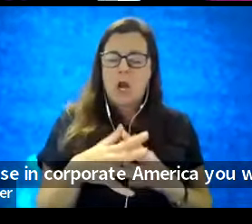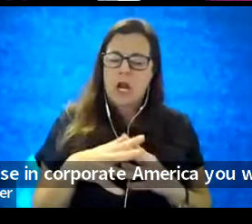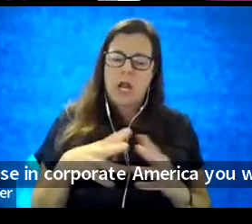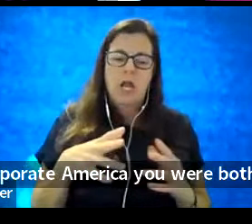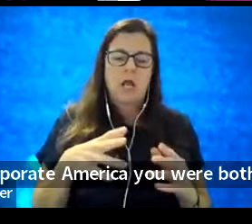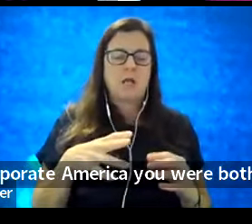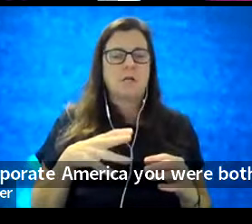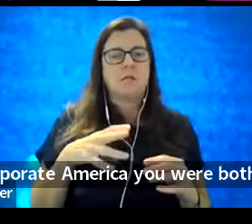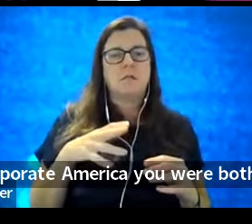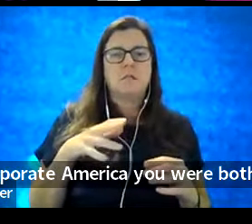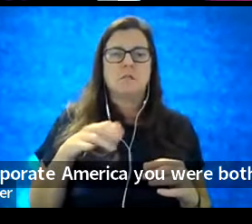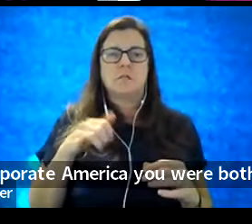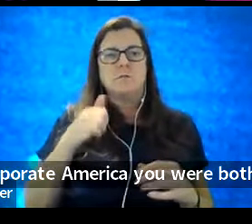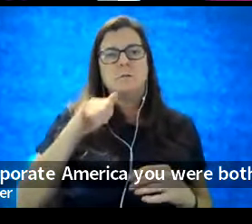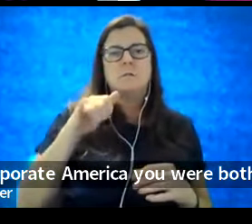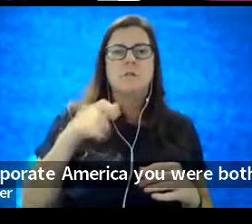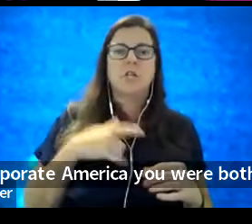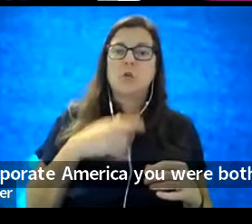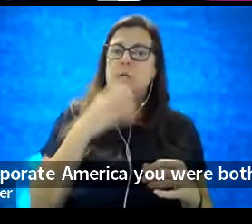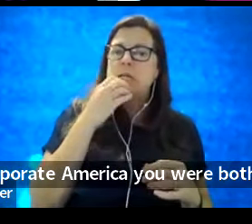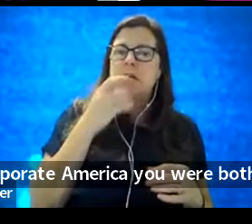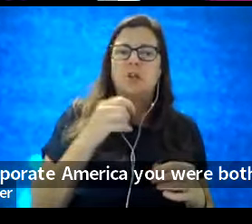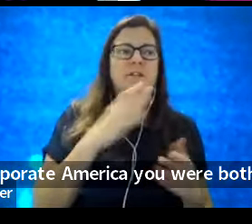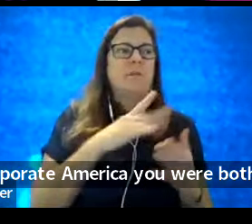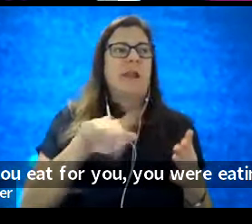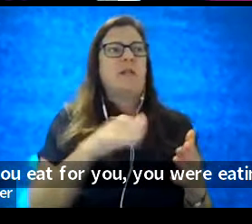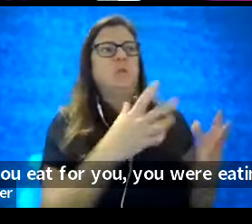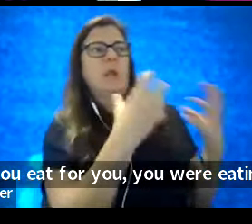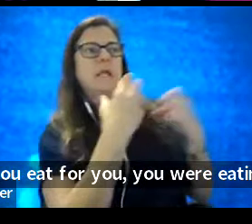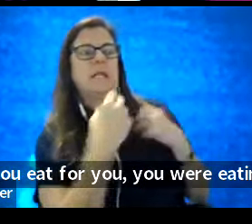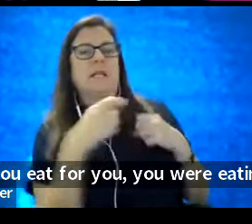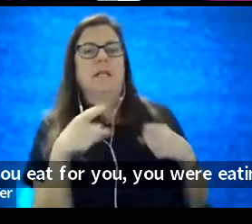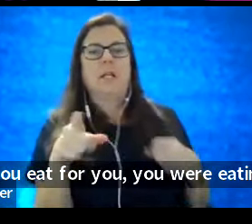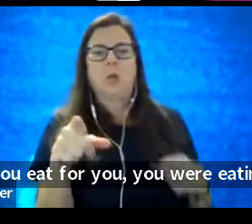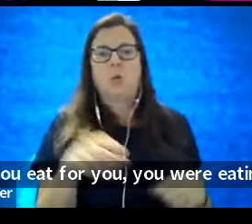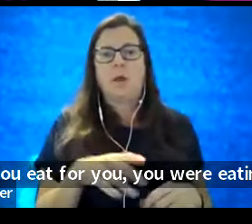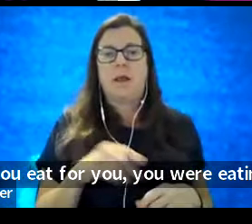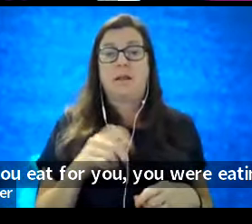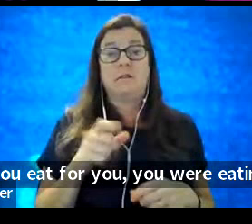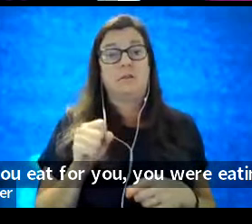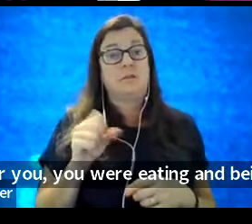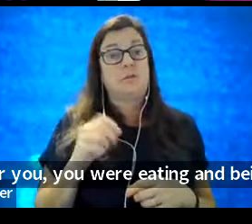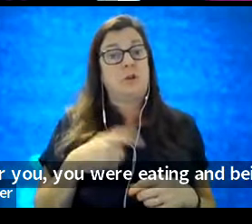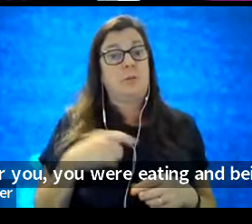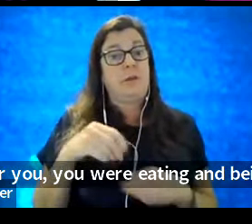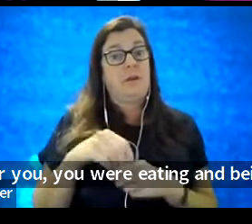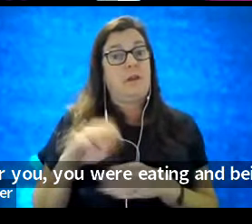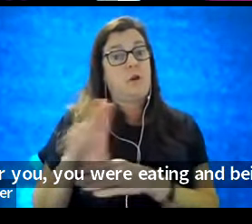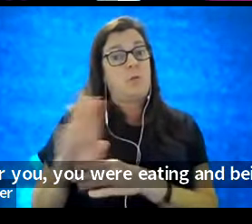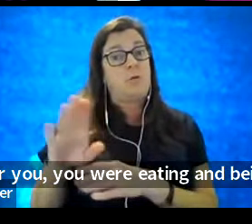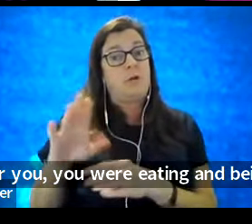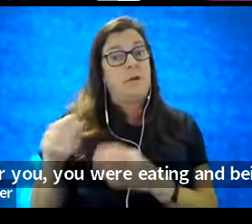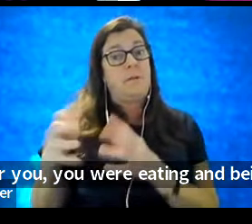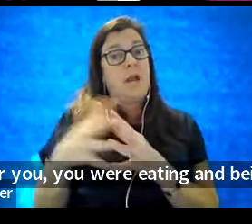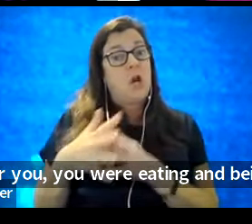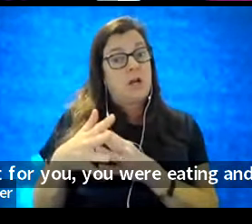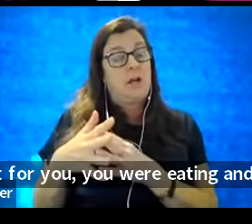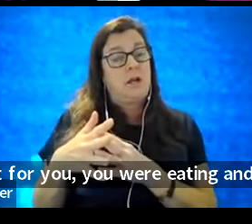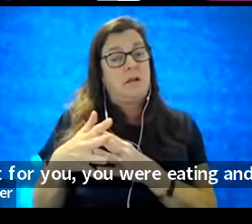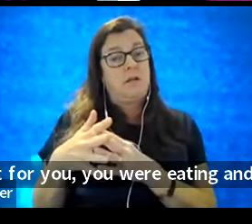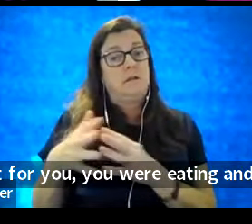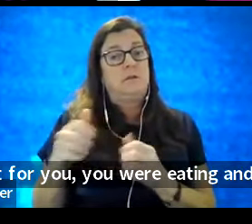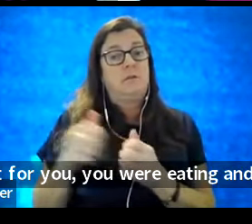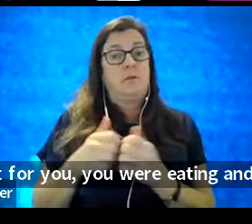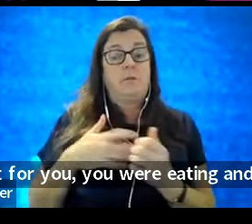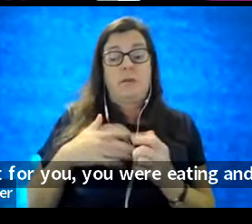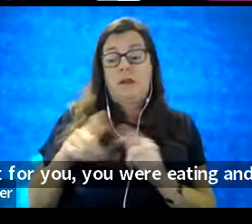you eat or you, you were eaten. Um, and being even in corporate America, in the position in corporate America with